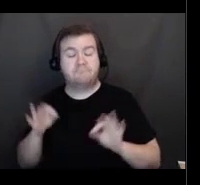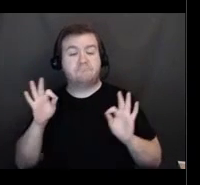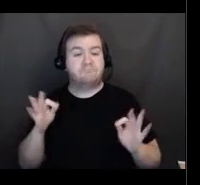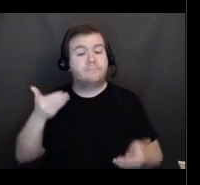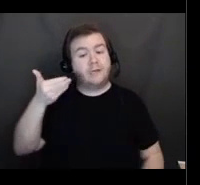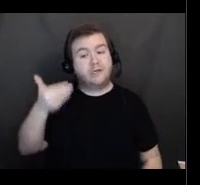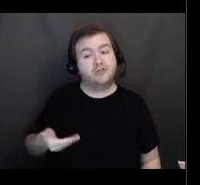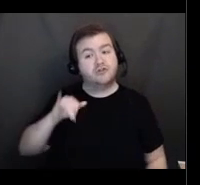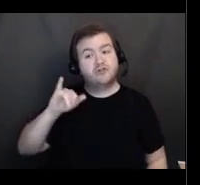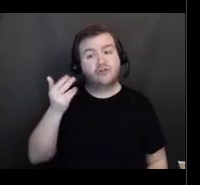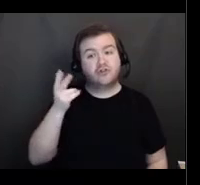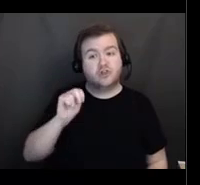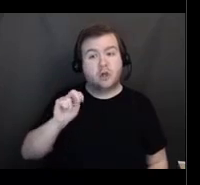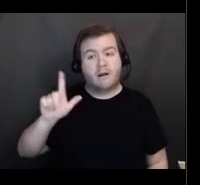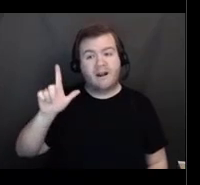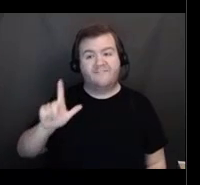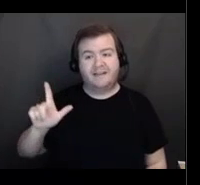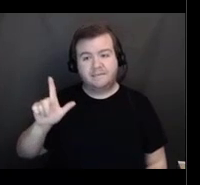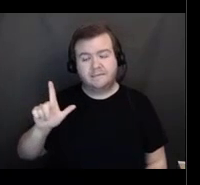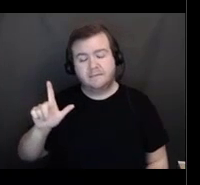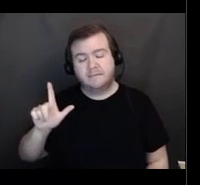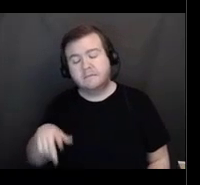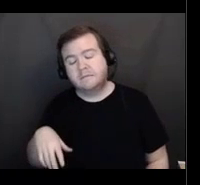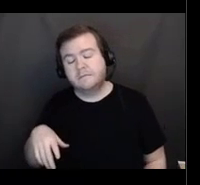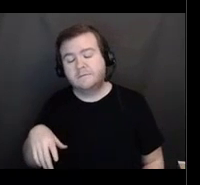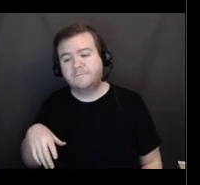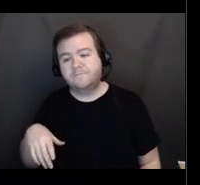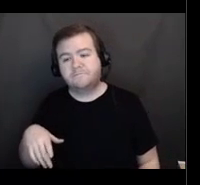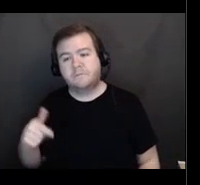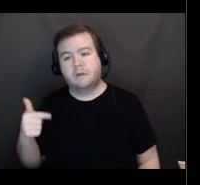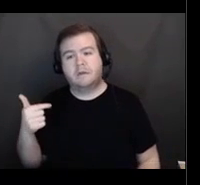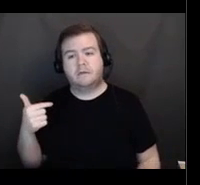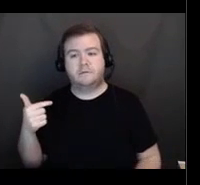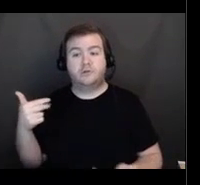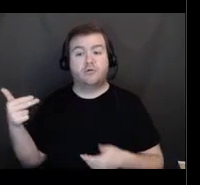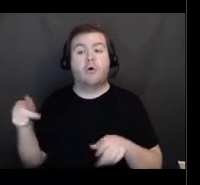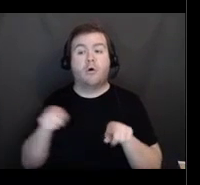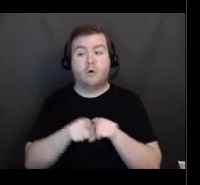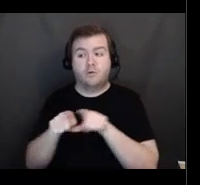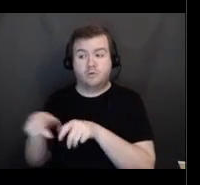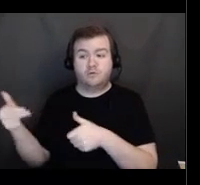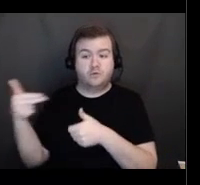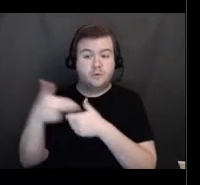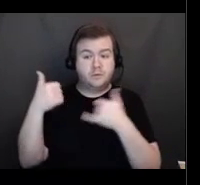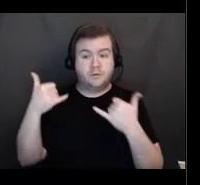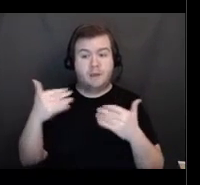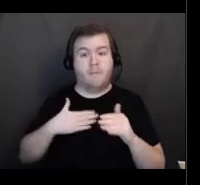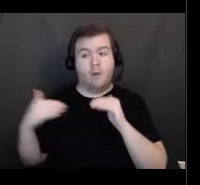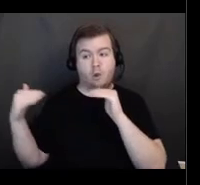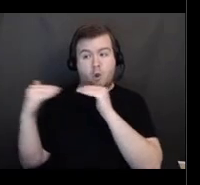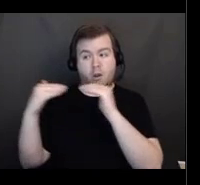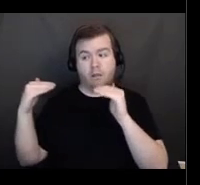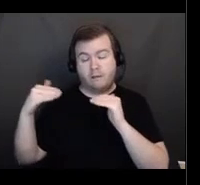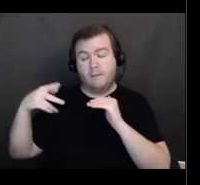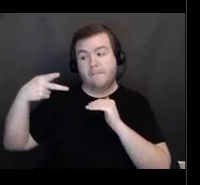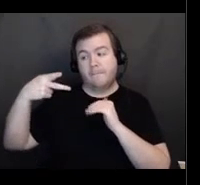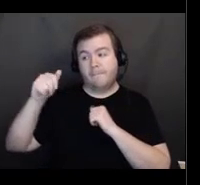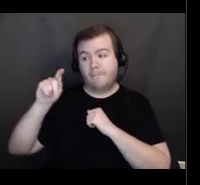and joining me in helping us out today is my colleague Patty Dunn.